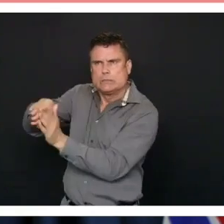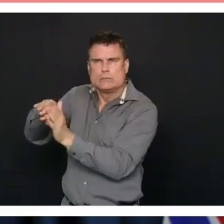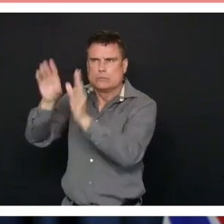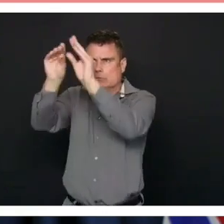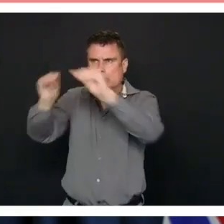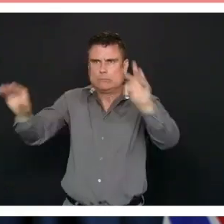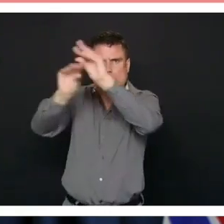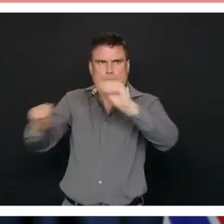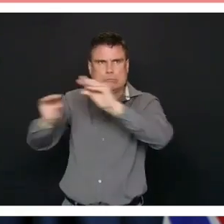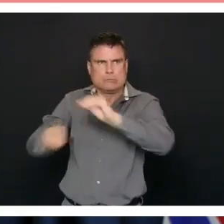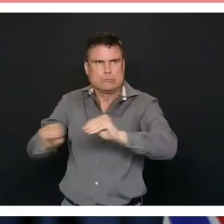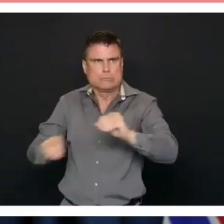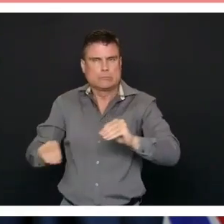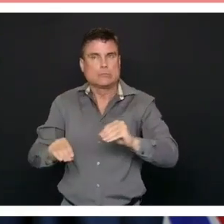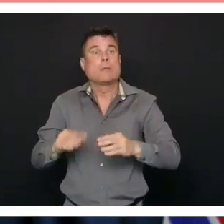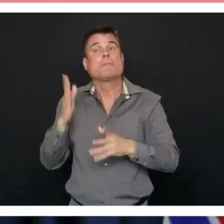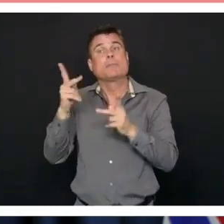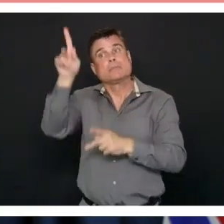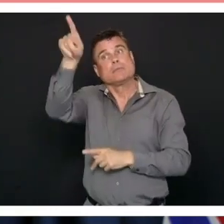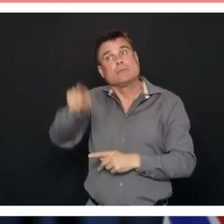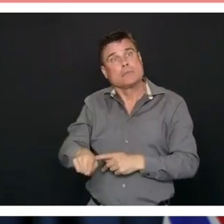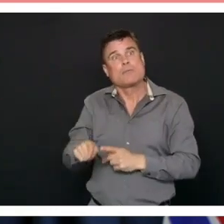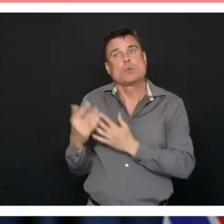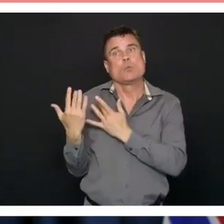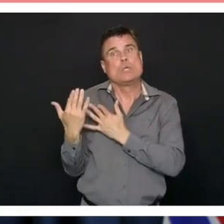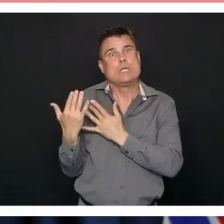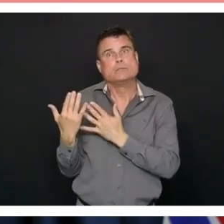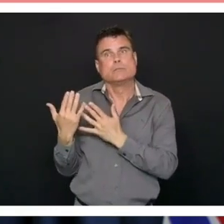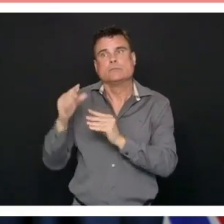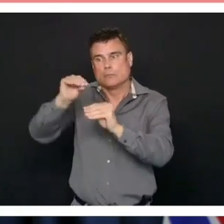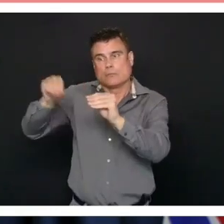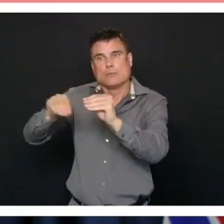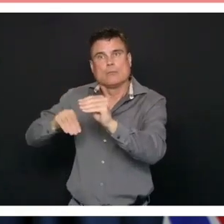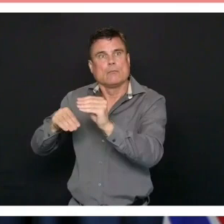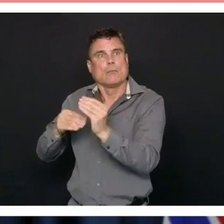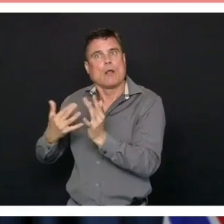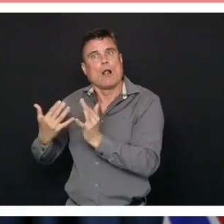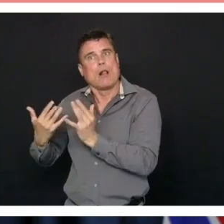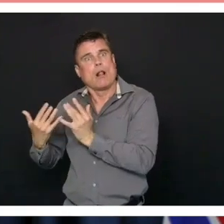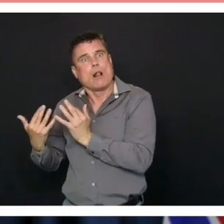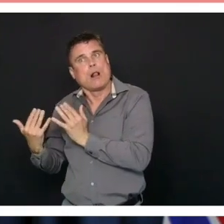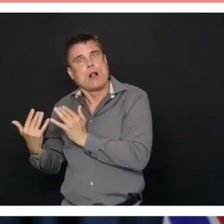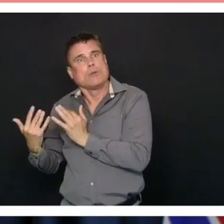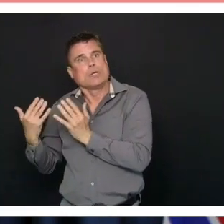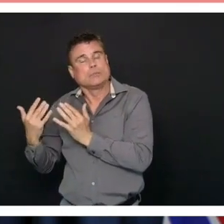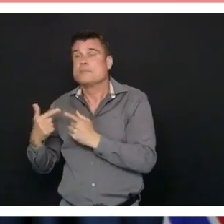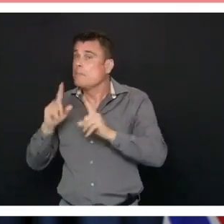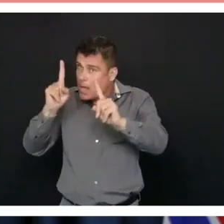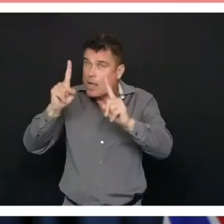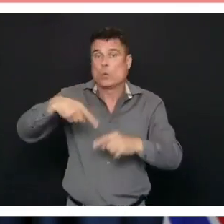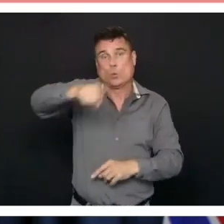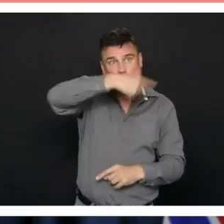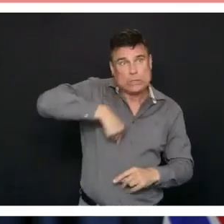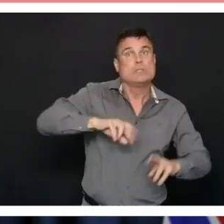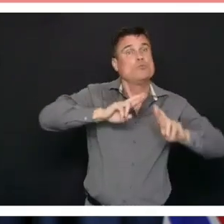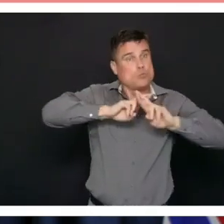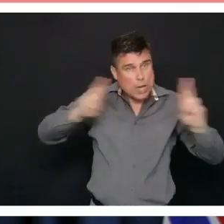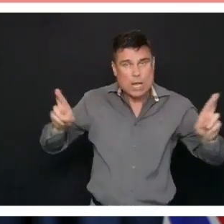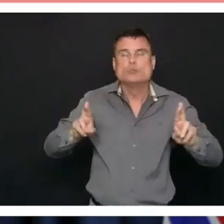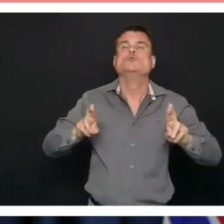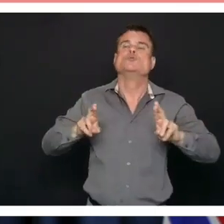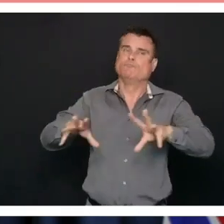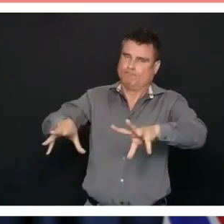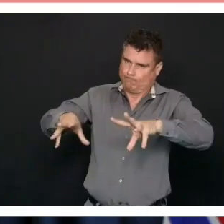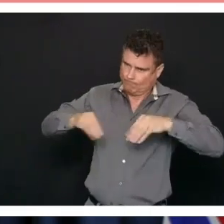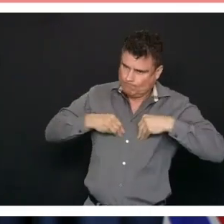to that and presents a real challenge for the system but I think we're up to addressing it we're going to throw everything we have at